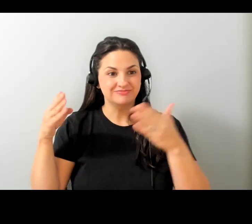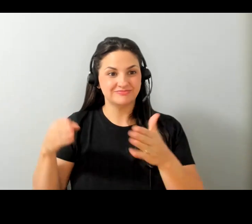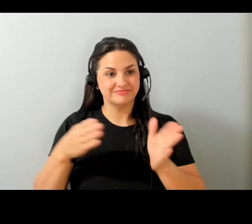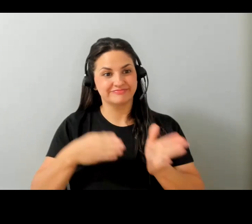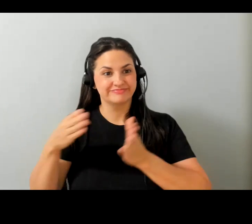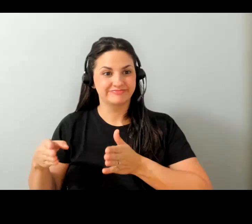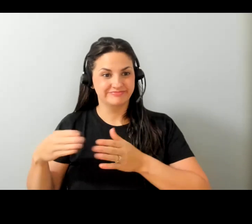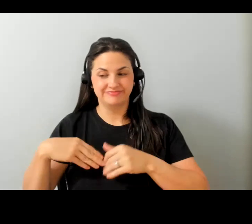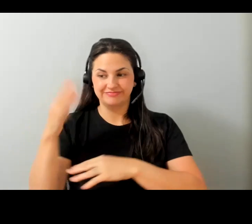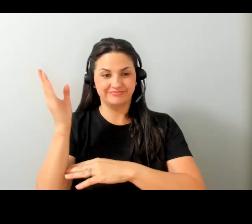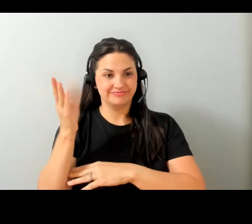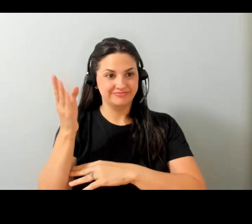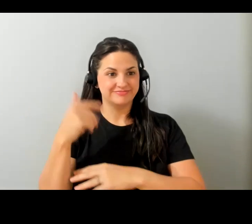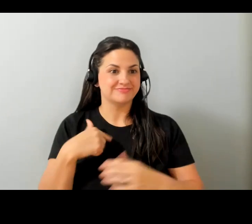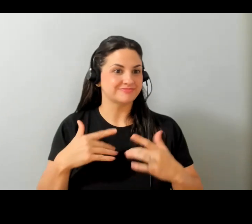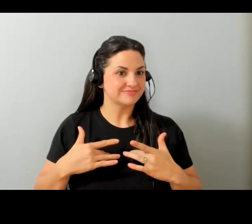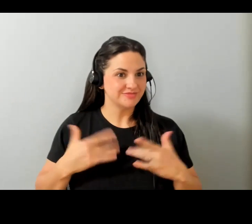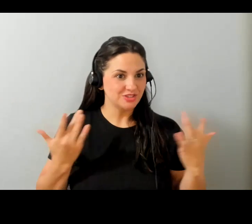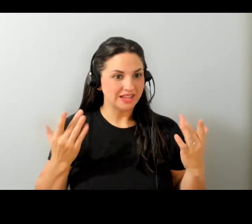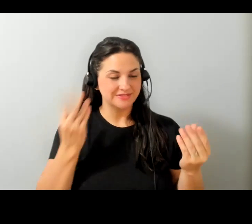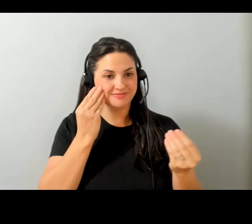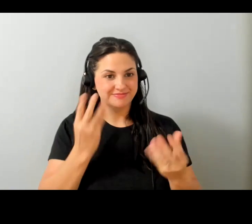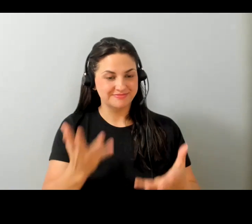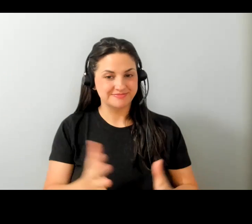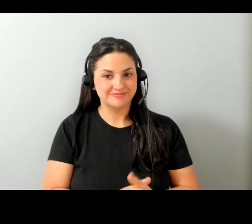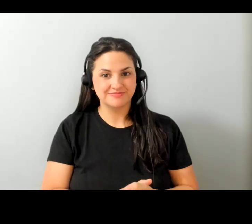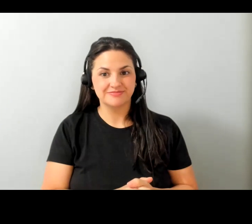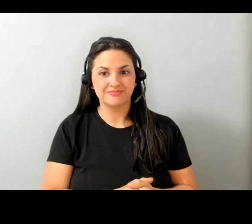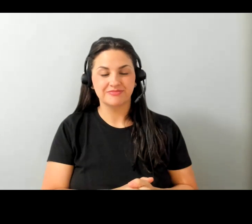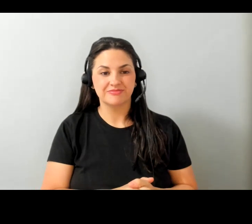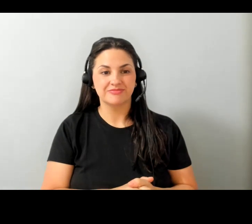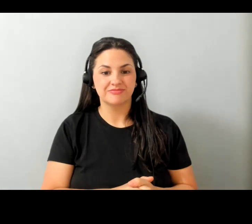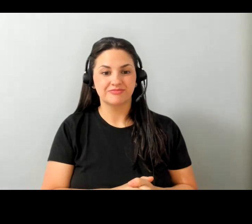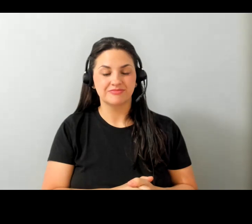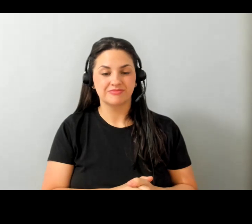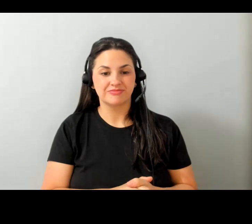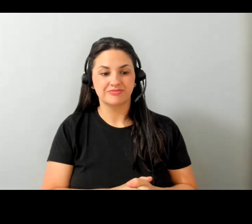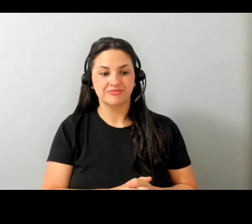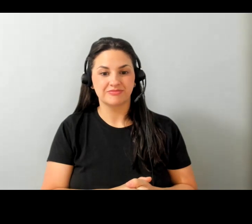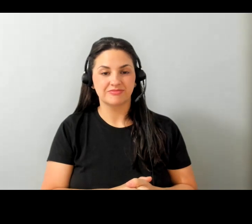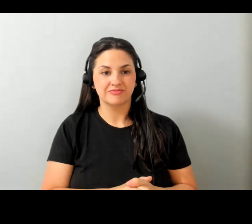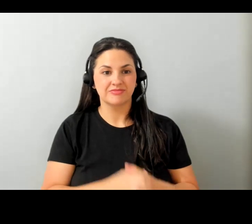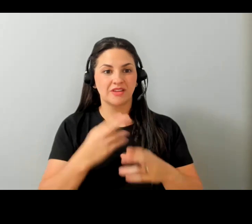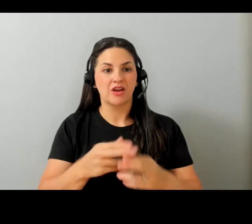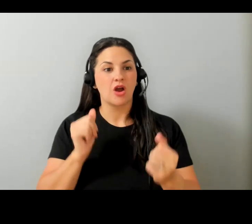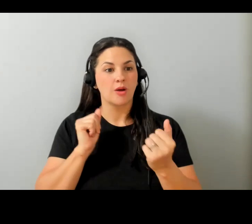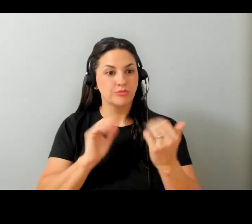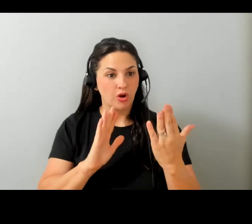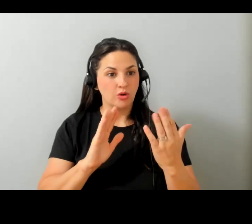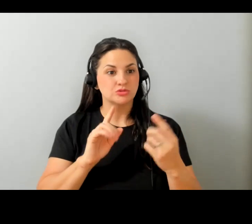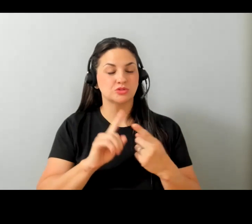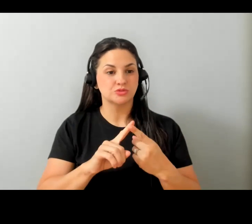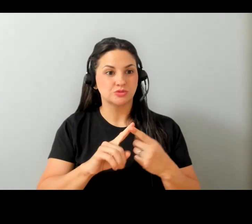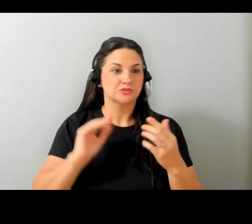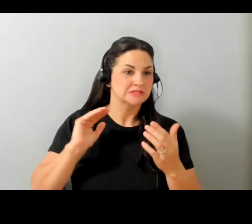presentation which we are thrilled to let you know about it's a approach to state-of-the